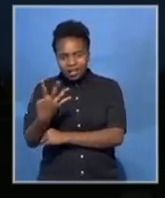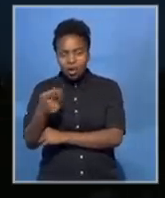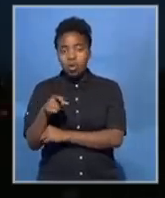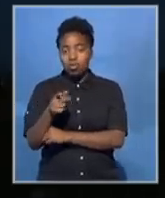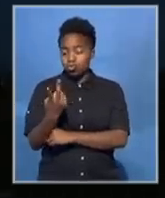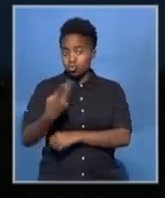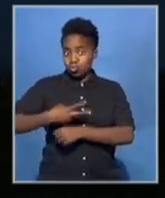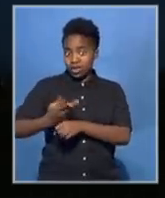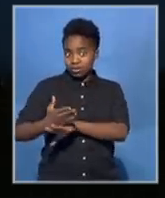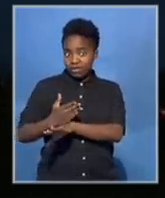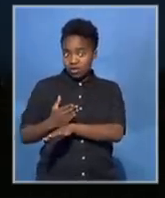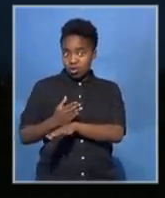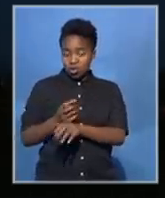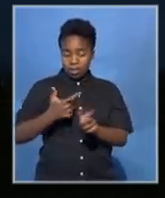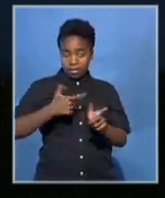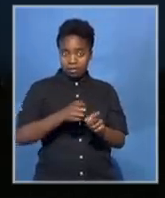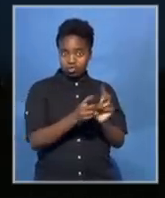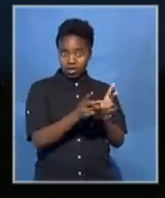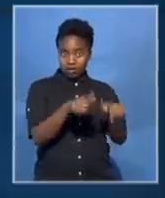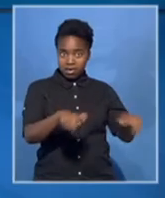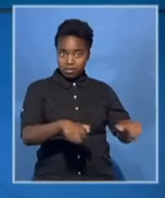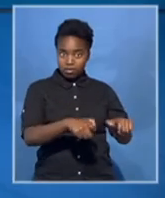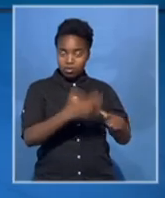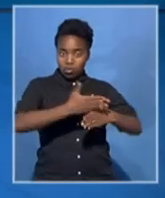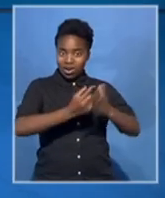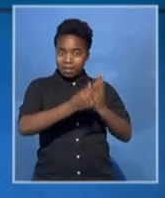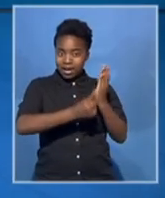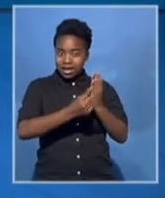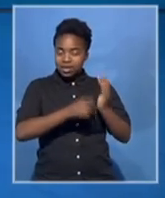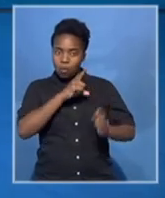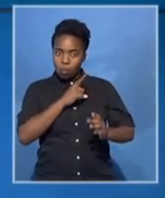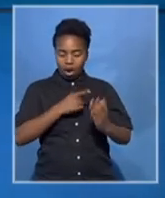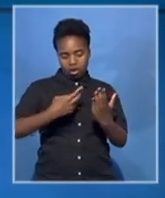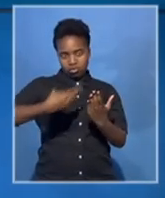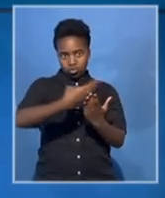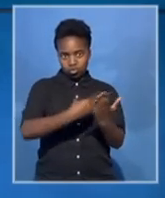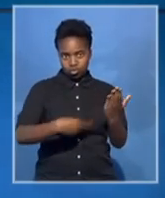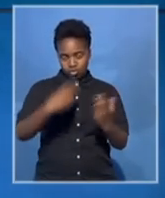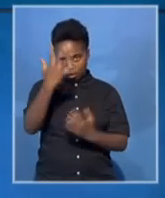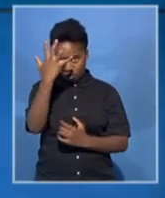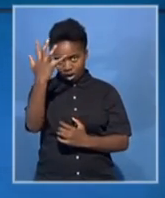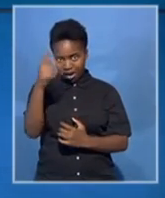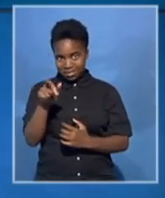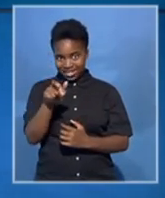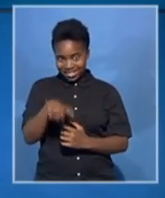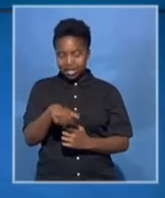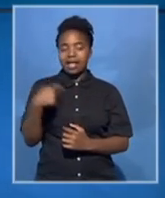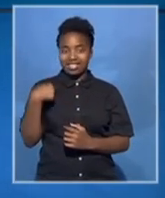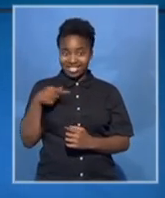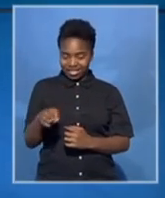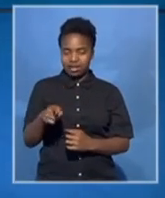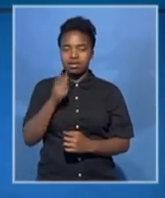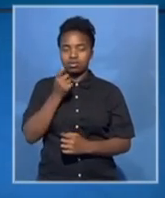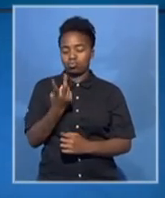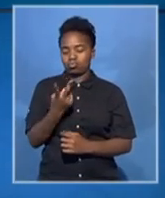two days ago as well, do seem to have been killed. Now, Jack, just talk us through exactly what has happened for the last half an hour at the printing